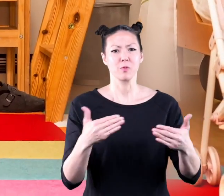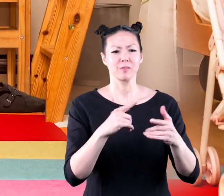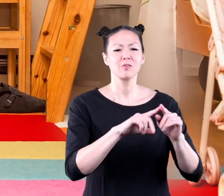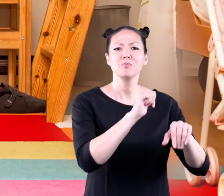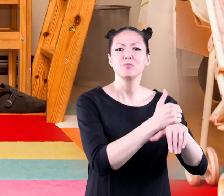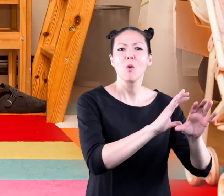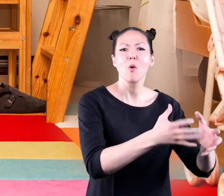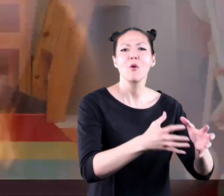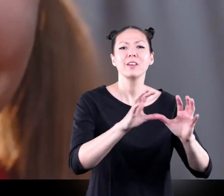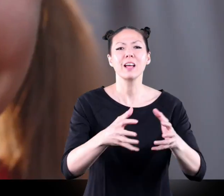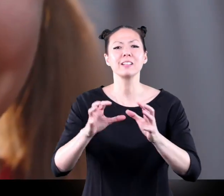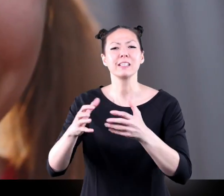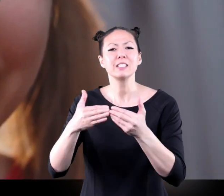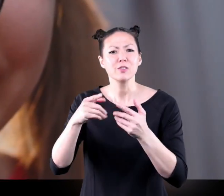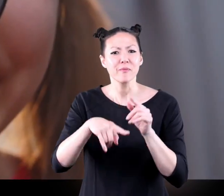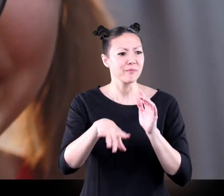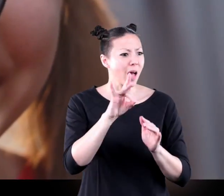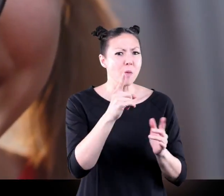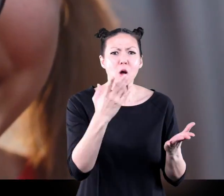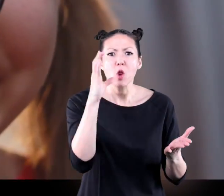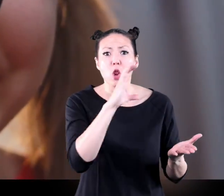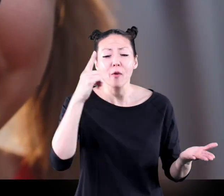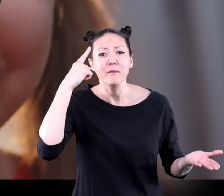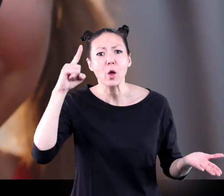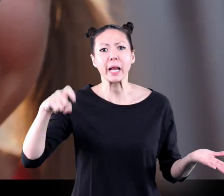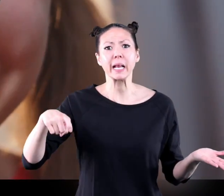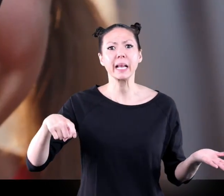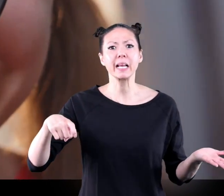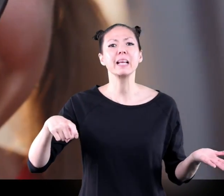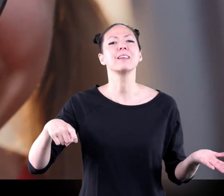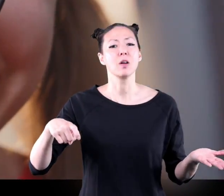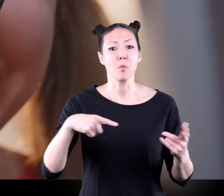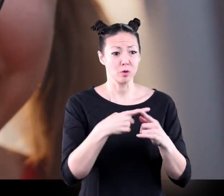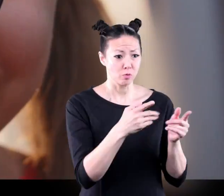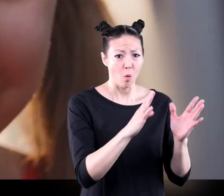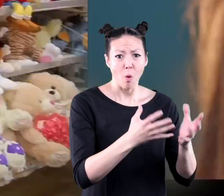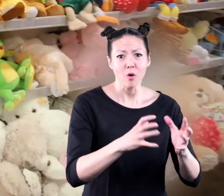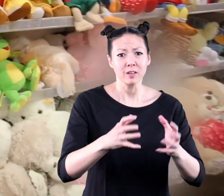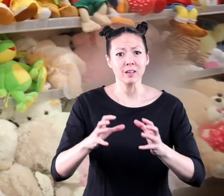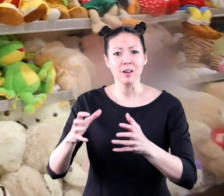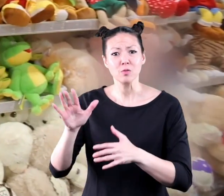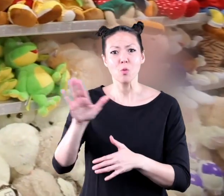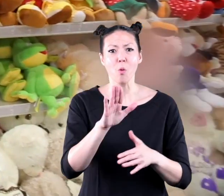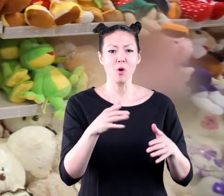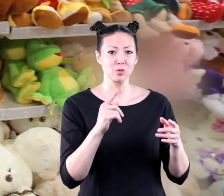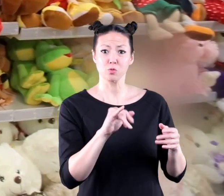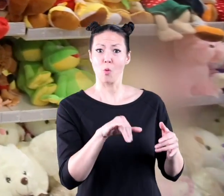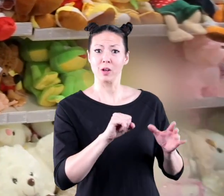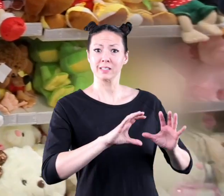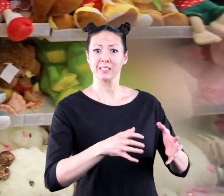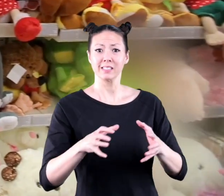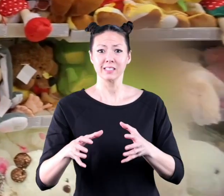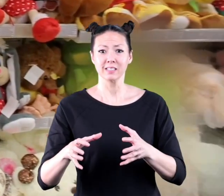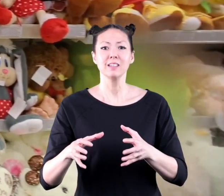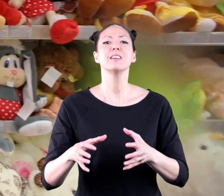that playroom so it's easier for you to find what you're looking for when you organize your toys perhaps you